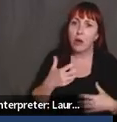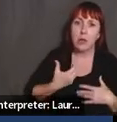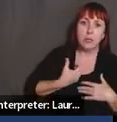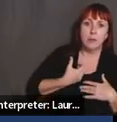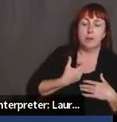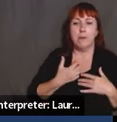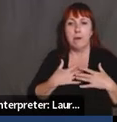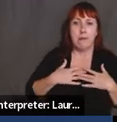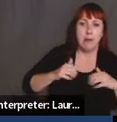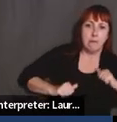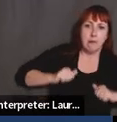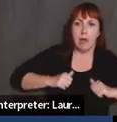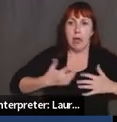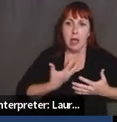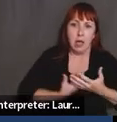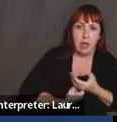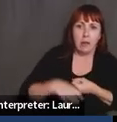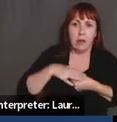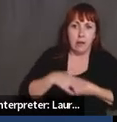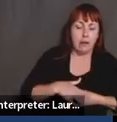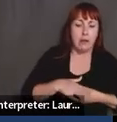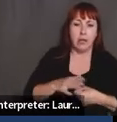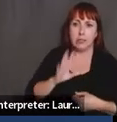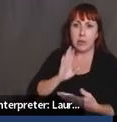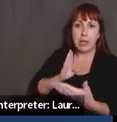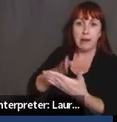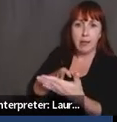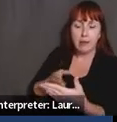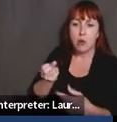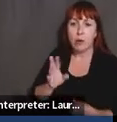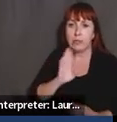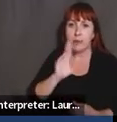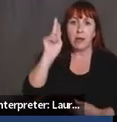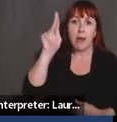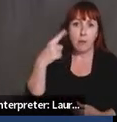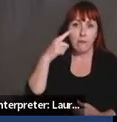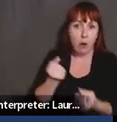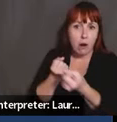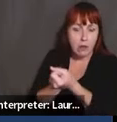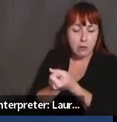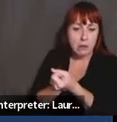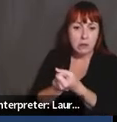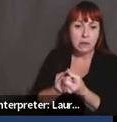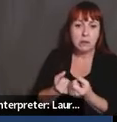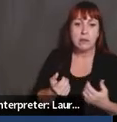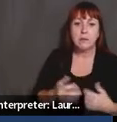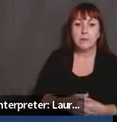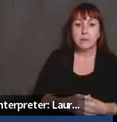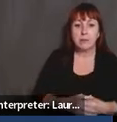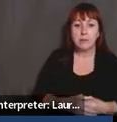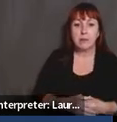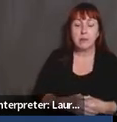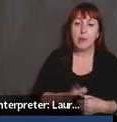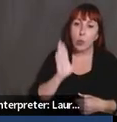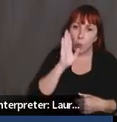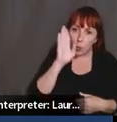to need to, um, speak out against, um, or speak up, speak up for, um, because there are going to be students